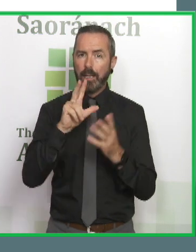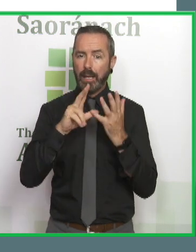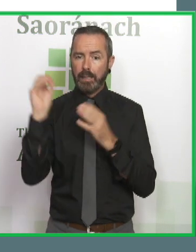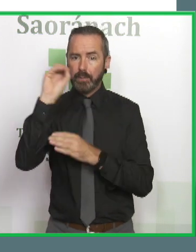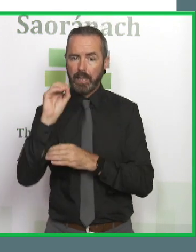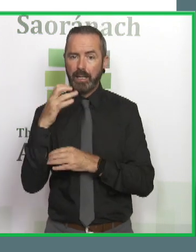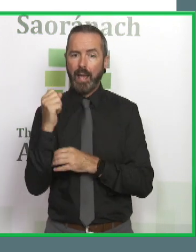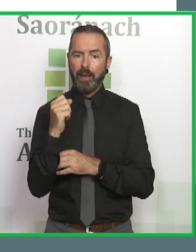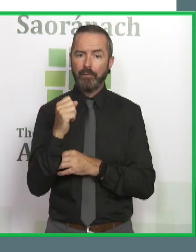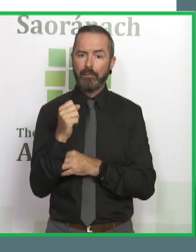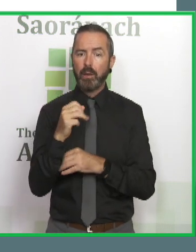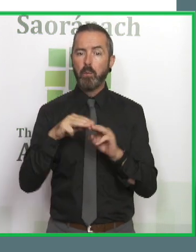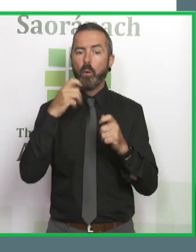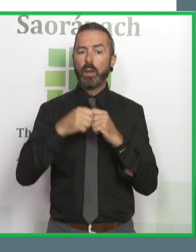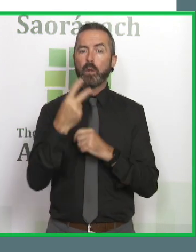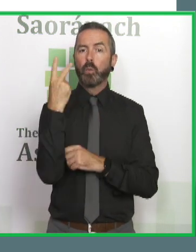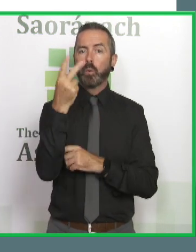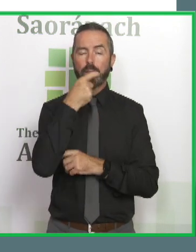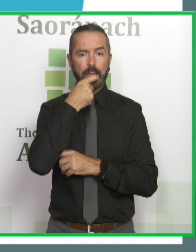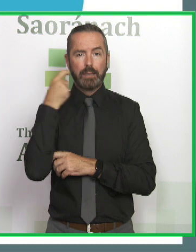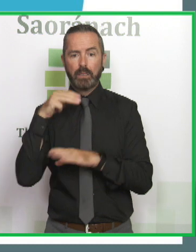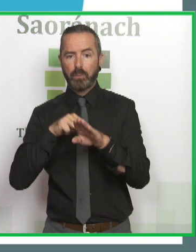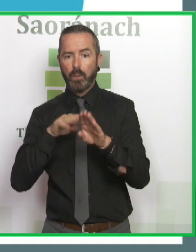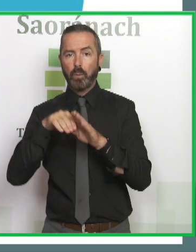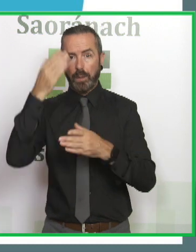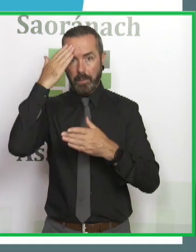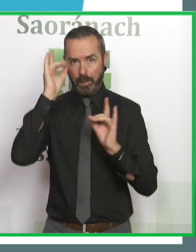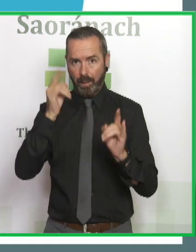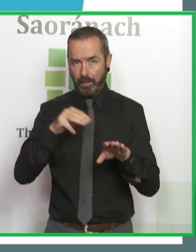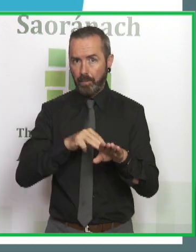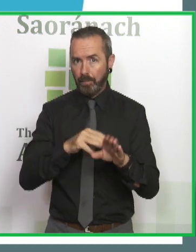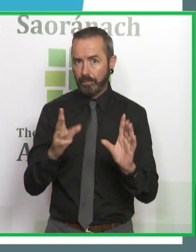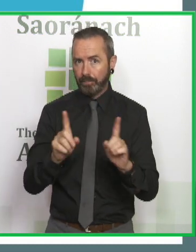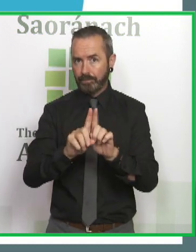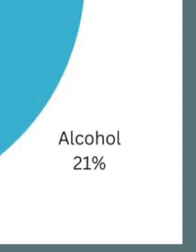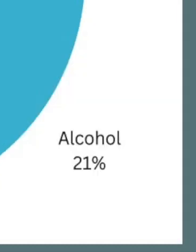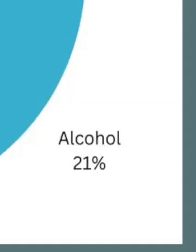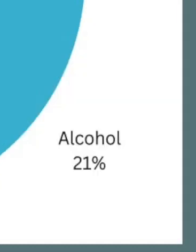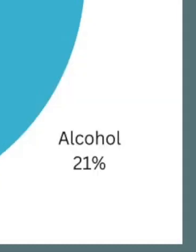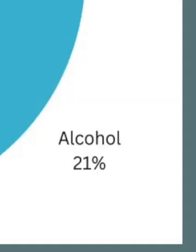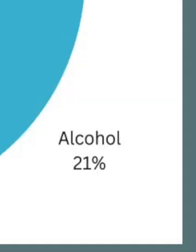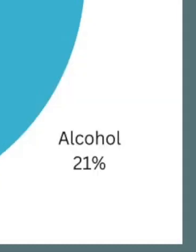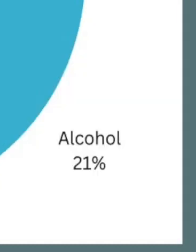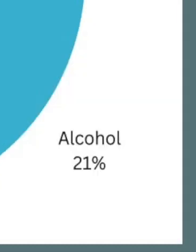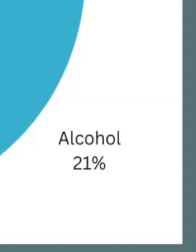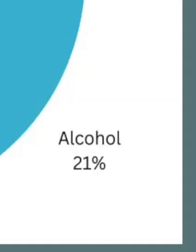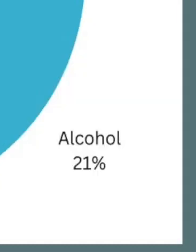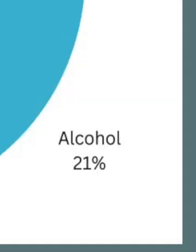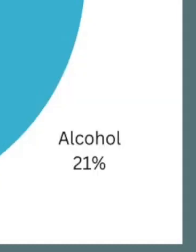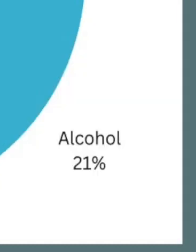comorbid or an addiction problem alongside that. And what we see specifically in that is that